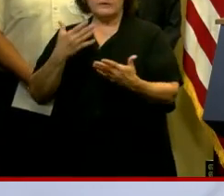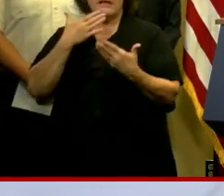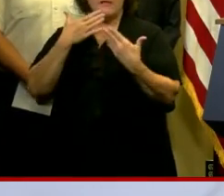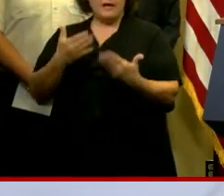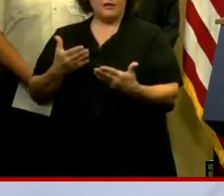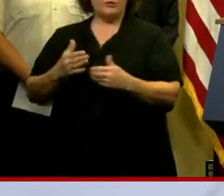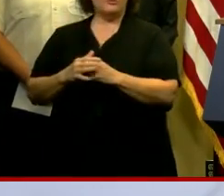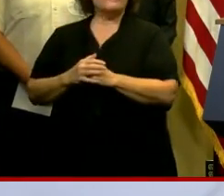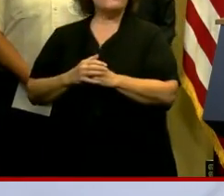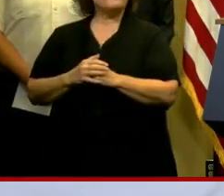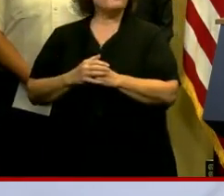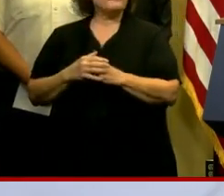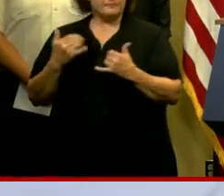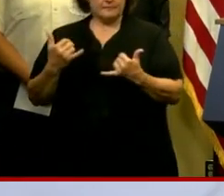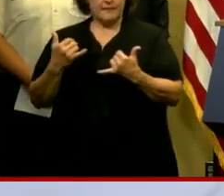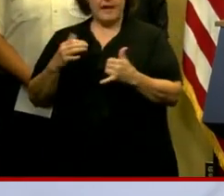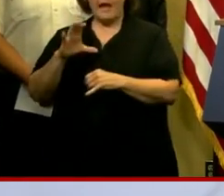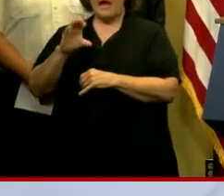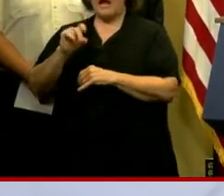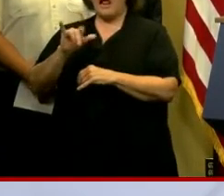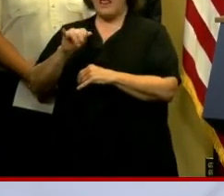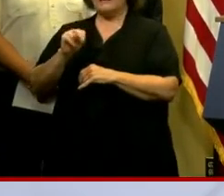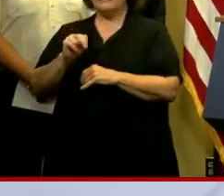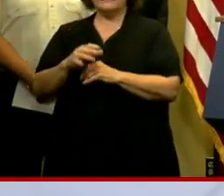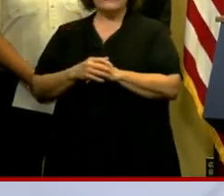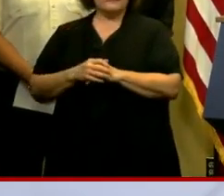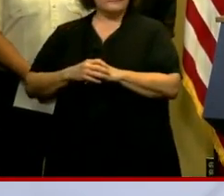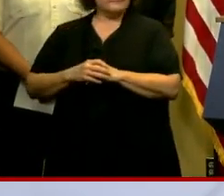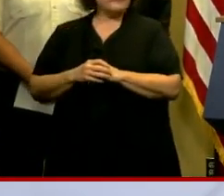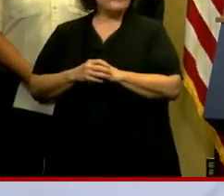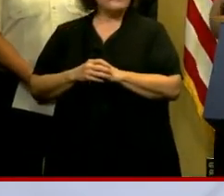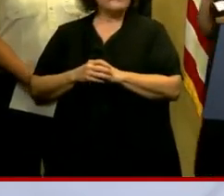thank you all again. Colin. All right.